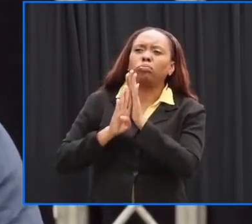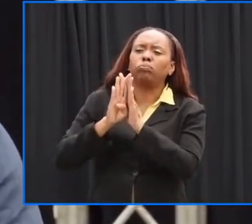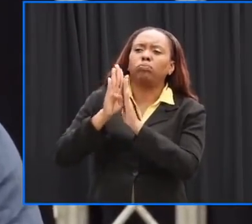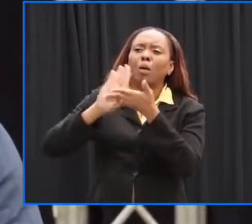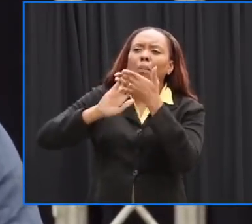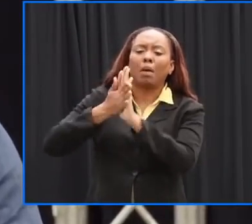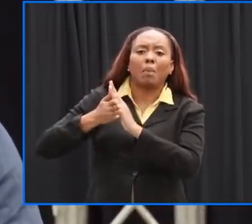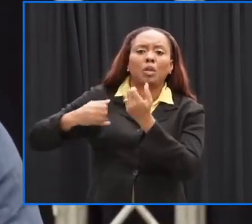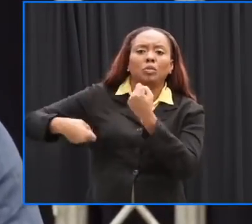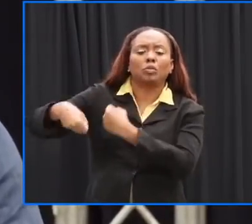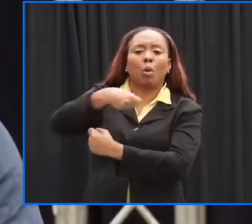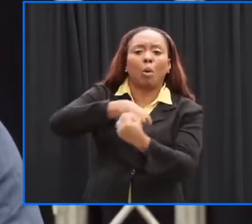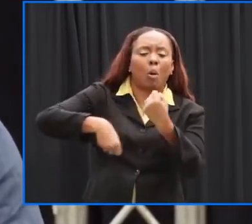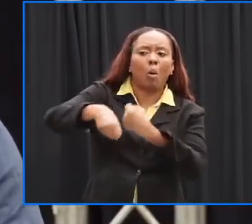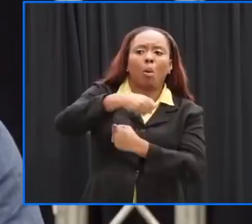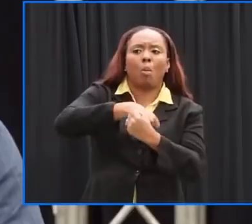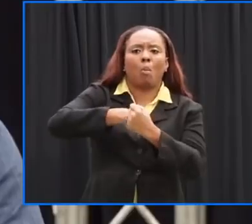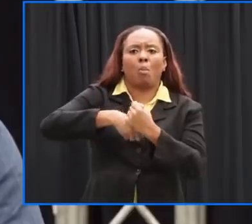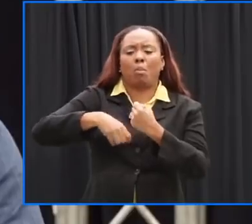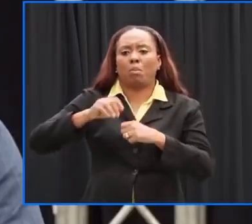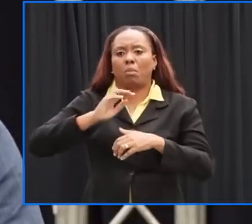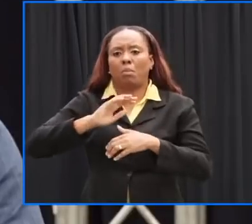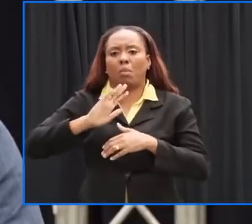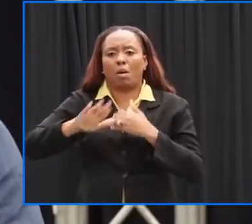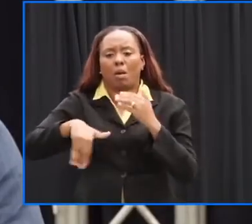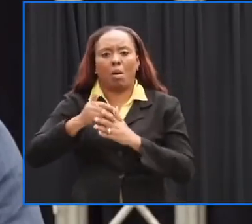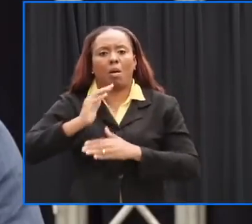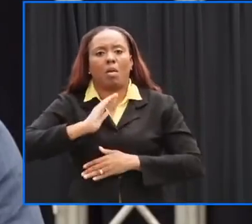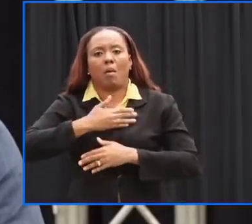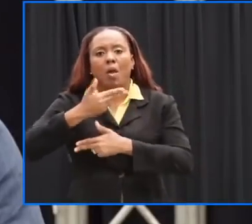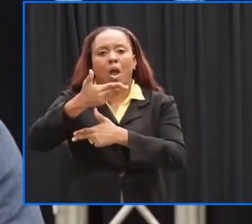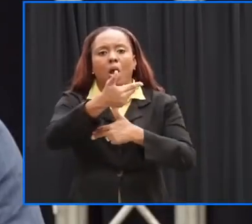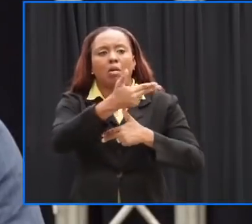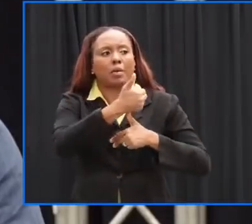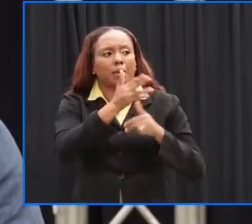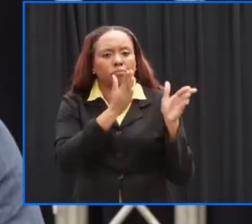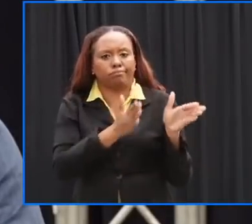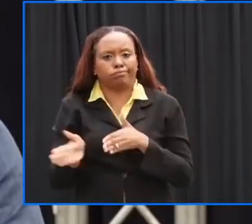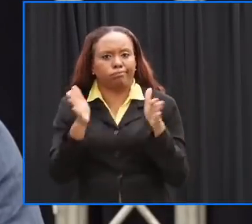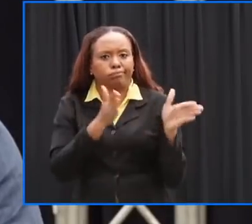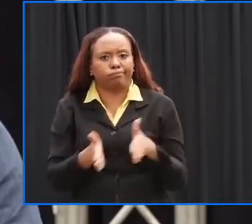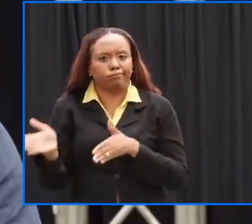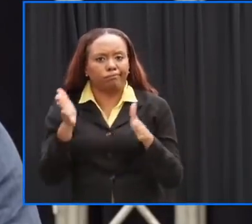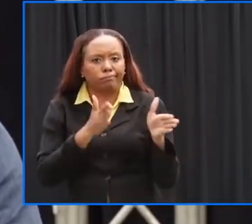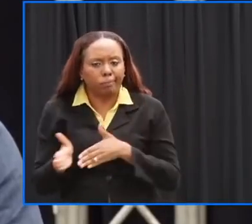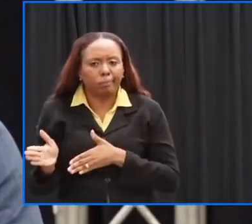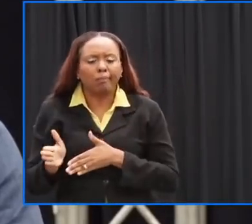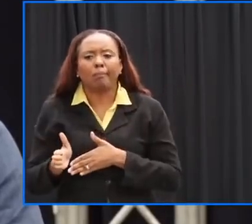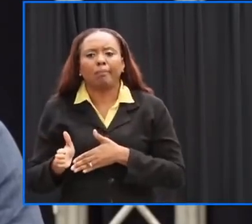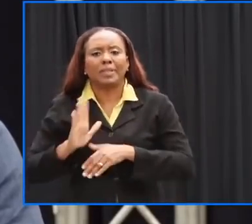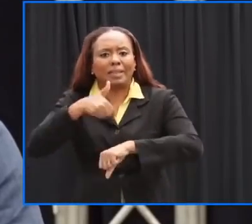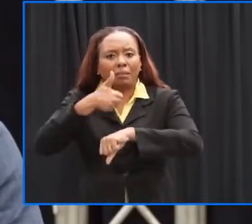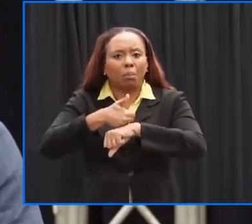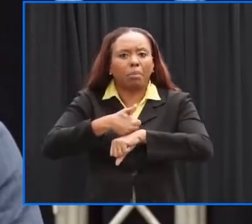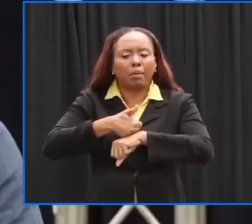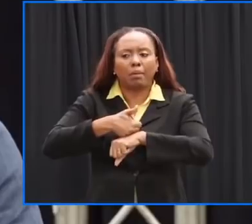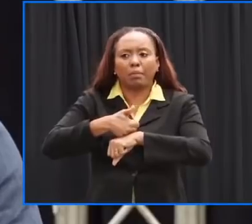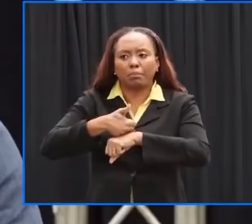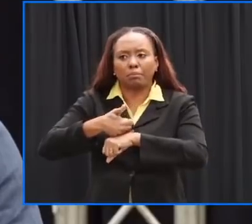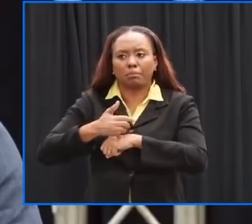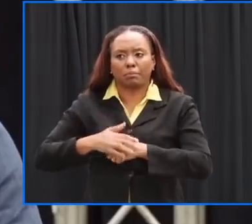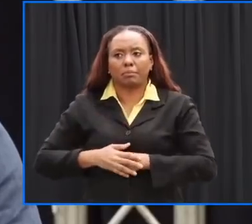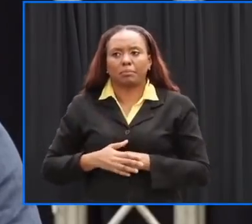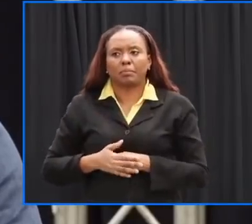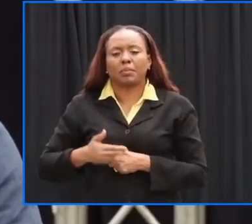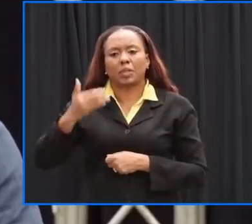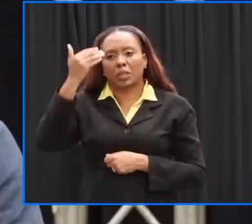we accelerated a lot of our hurricane preparedness activities now being prepared in